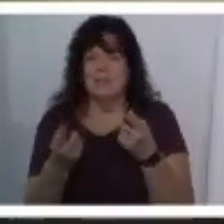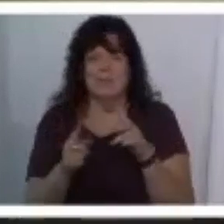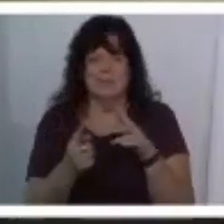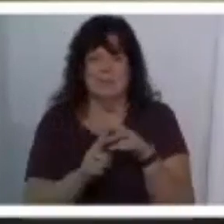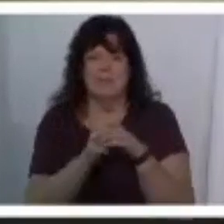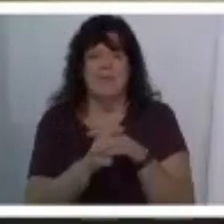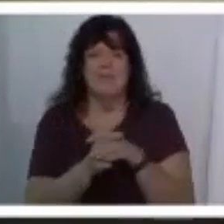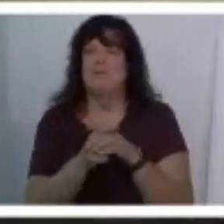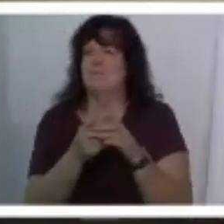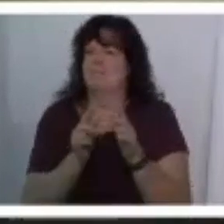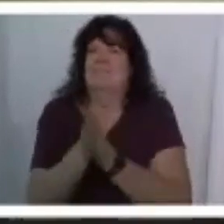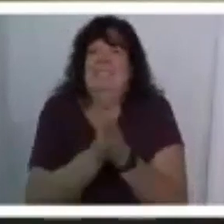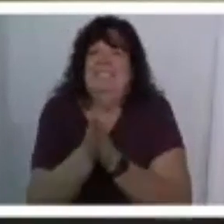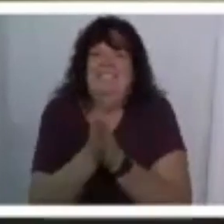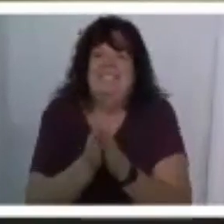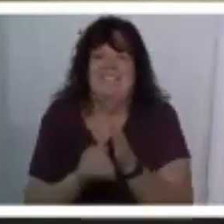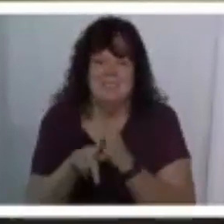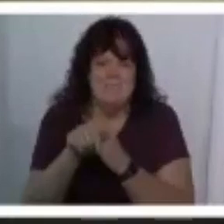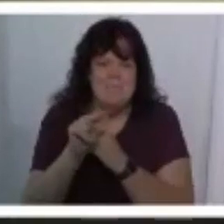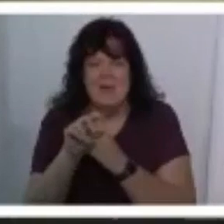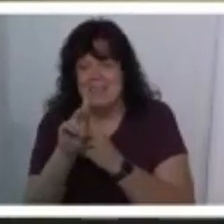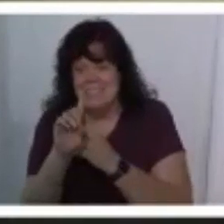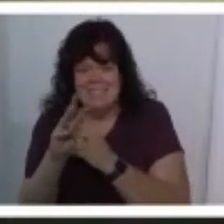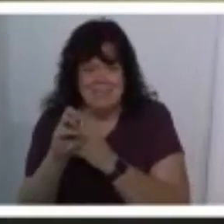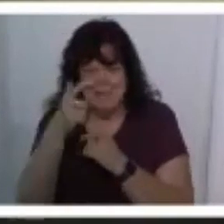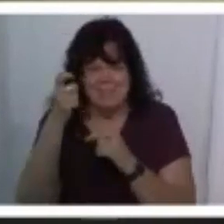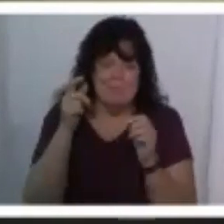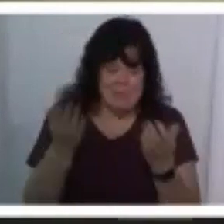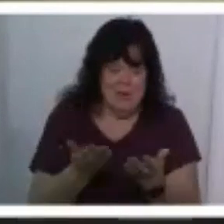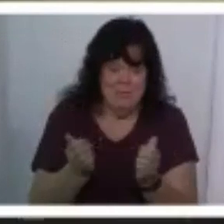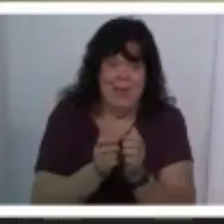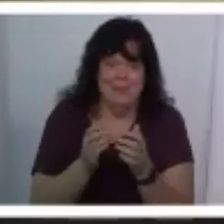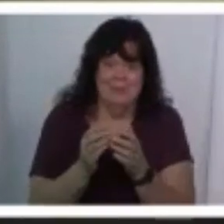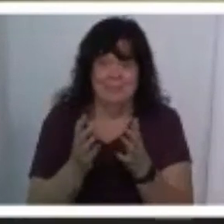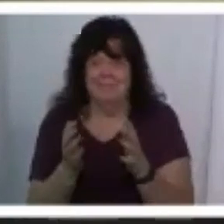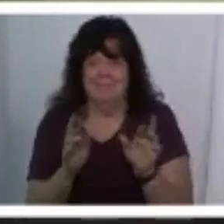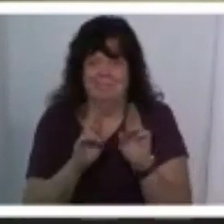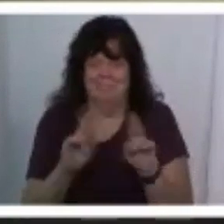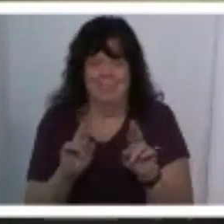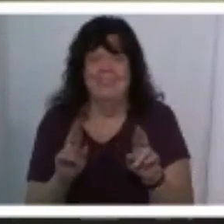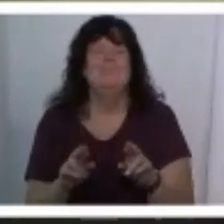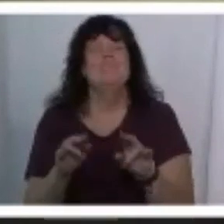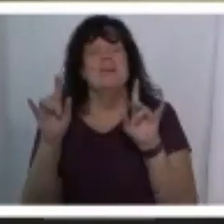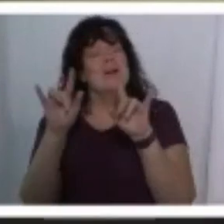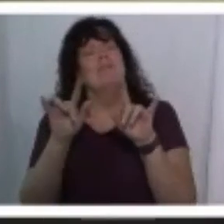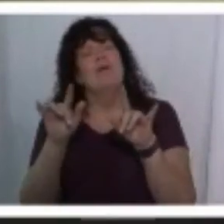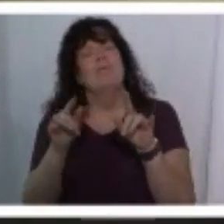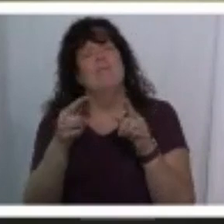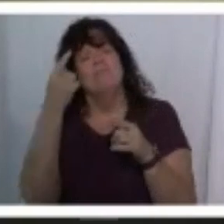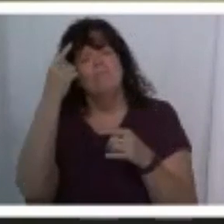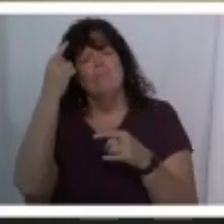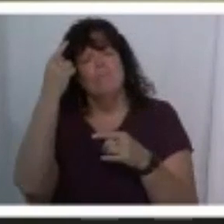thriving in the pandemic when we were on zoom you know um anyway so i love you all and what i hope for